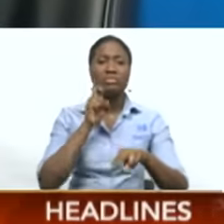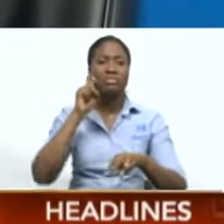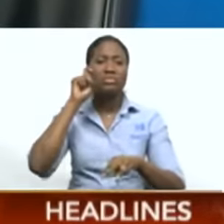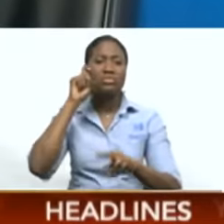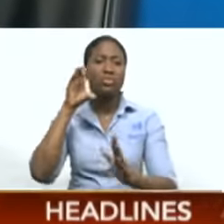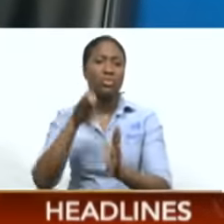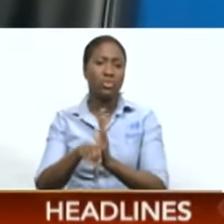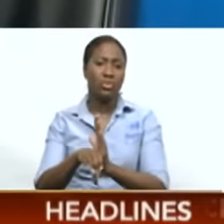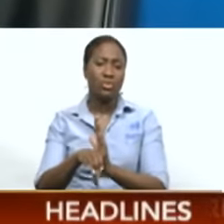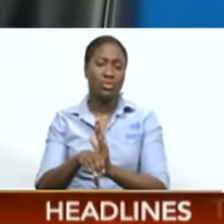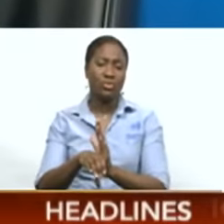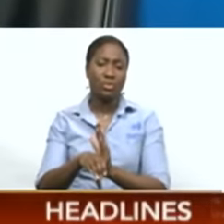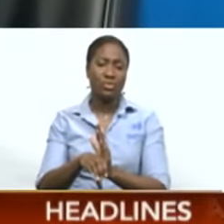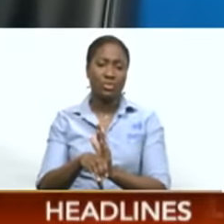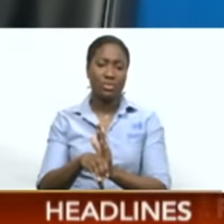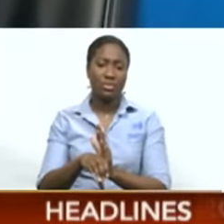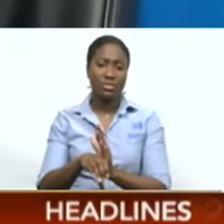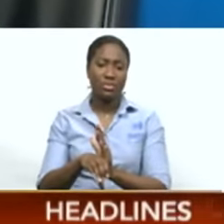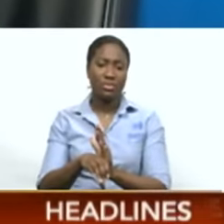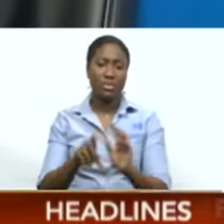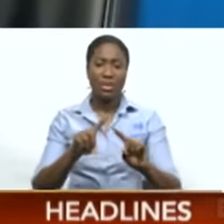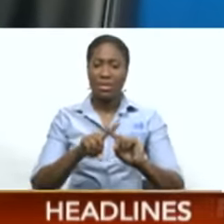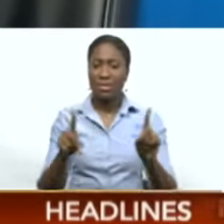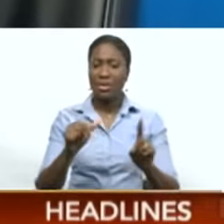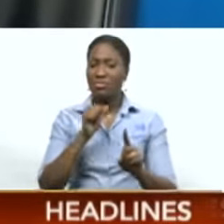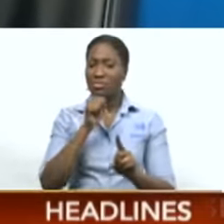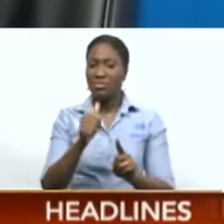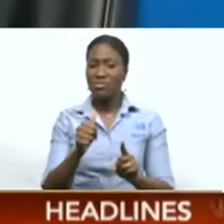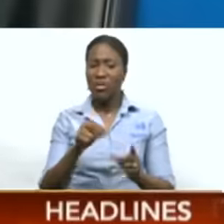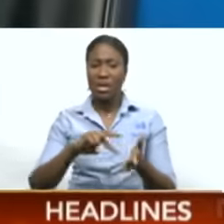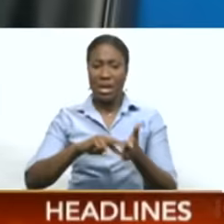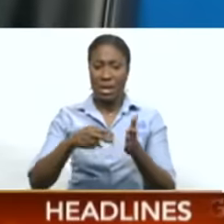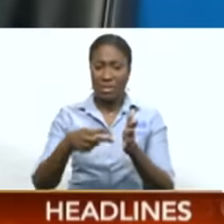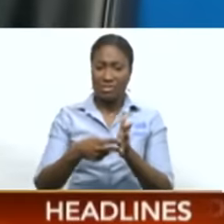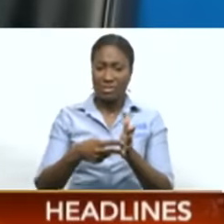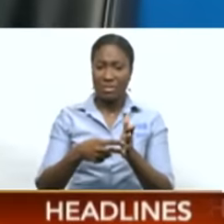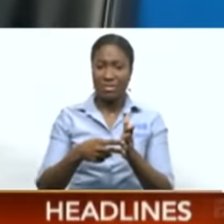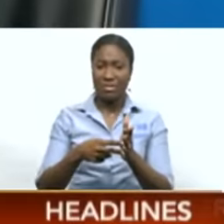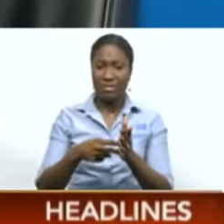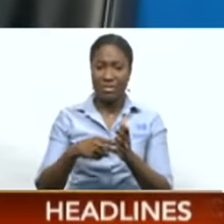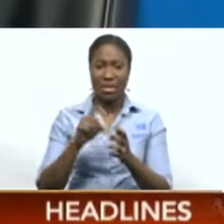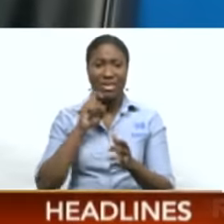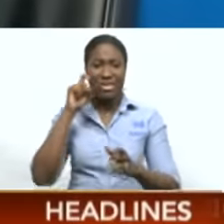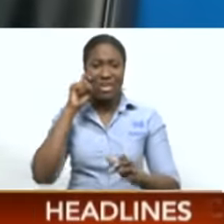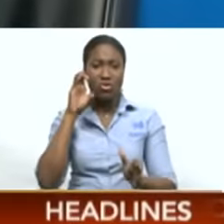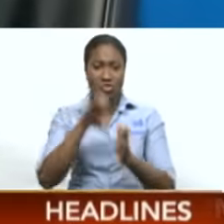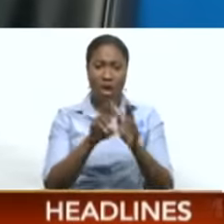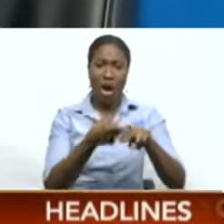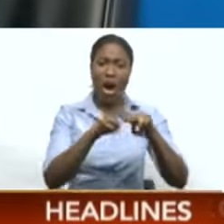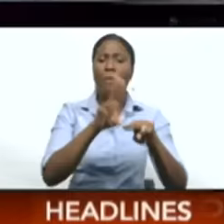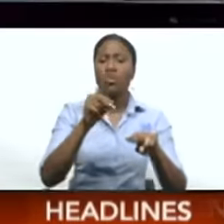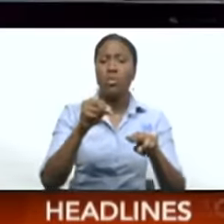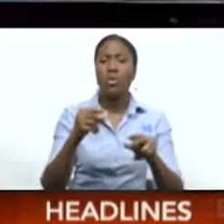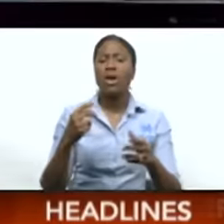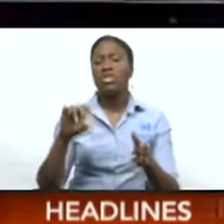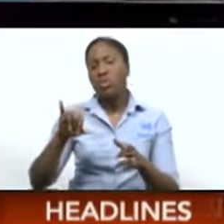necessarily mean that sexual offences itself is increasing. It could be that more people coming forward to report these offences.